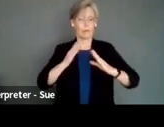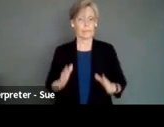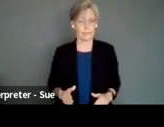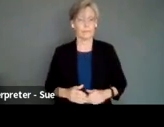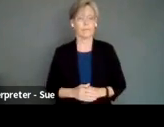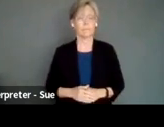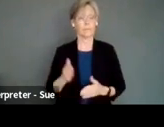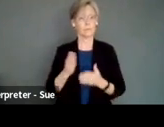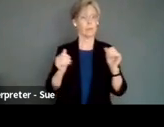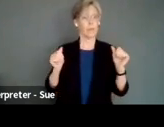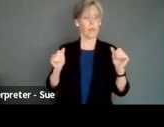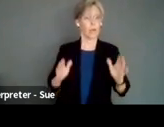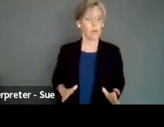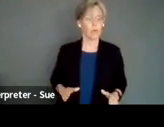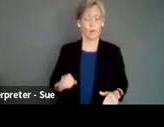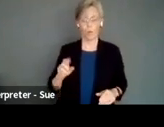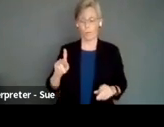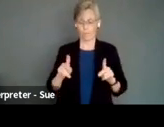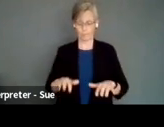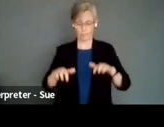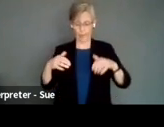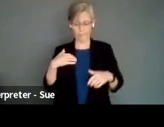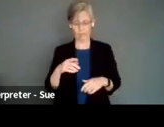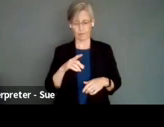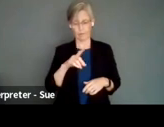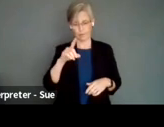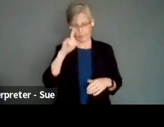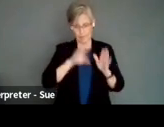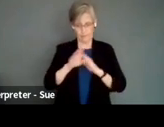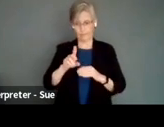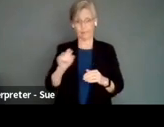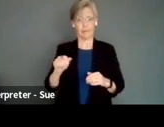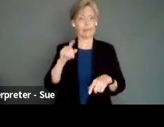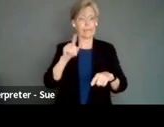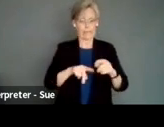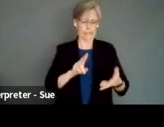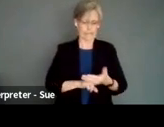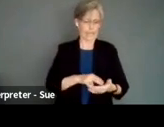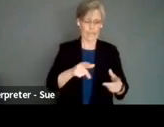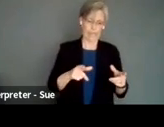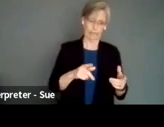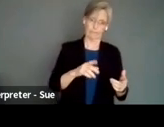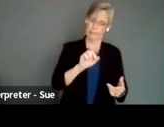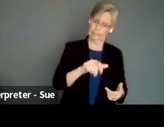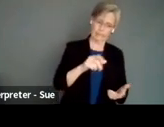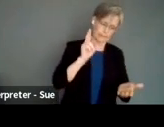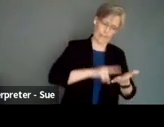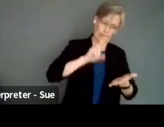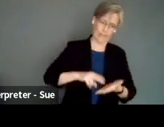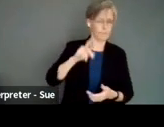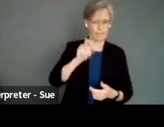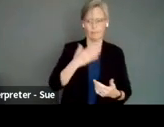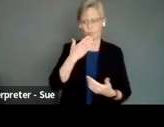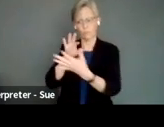actors and patrons with developmental disabilities, they can't legally sign for themselves. So you have to develop relationships with their guardians.